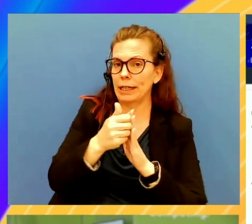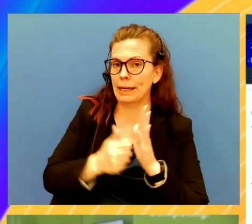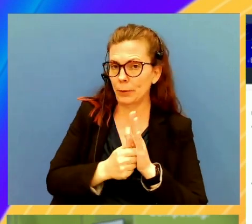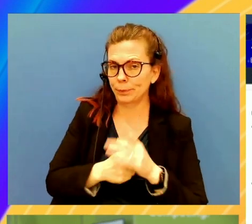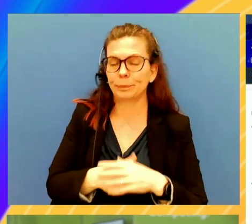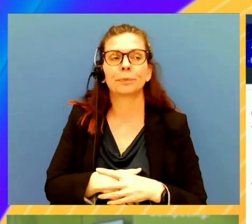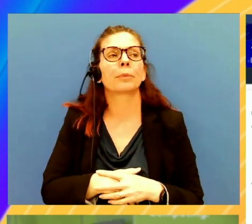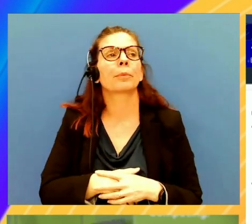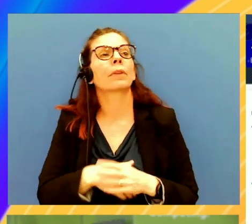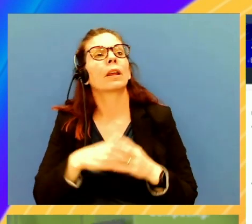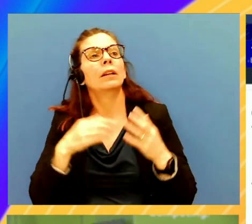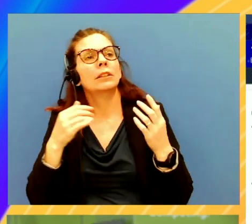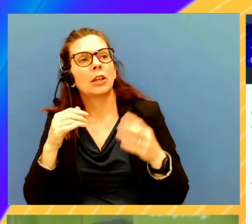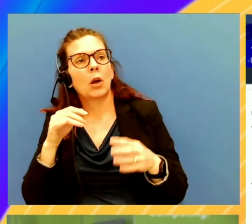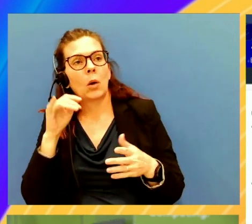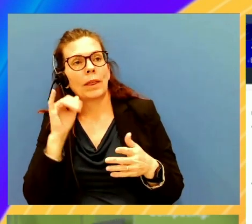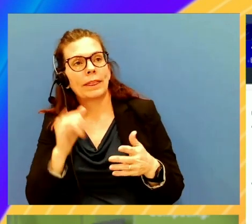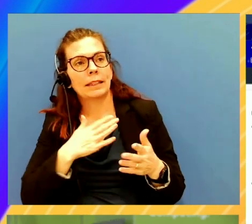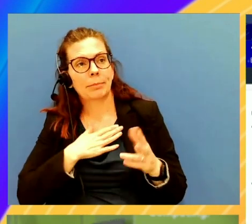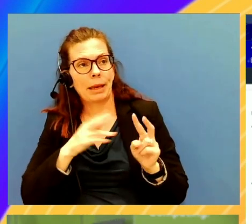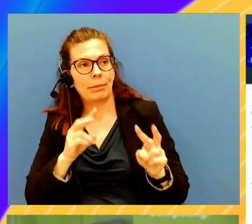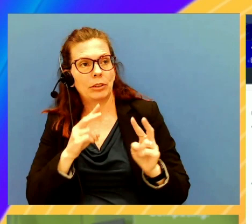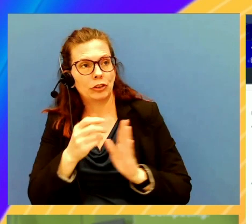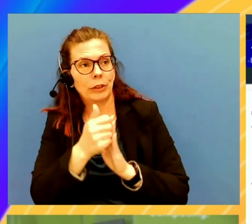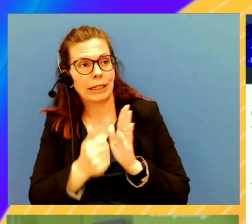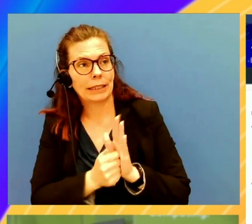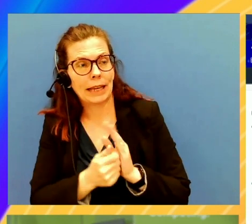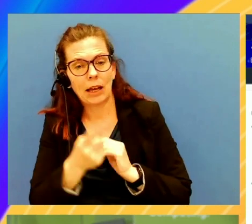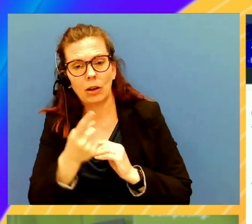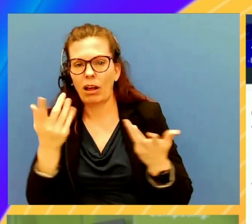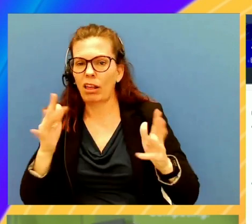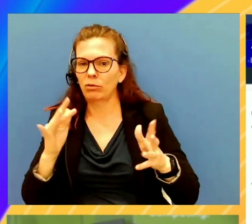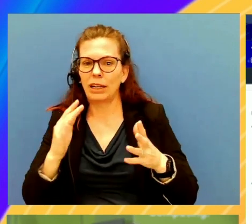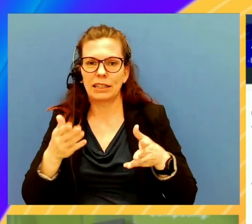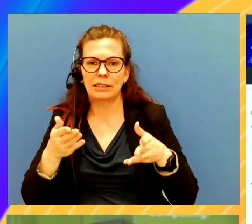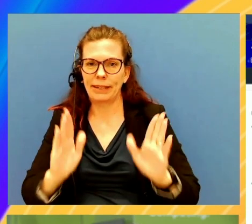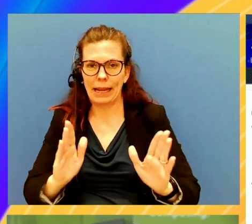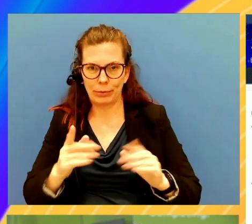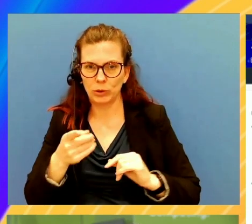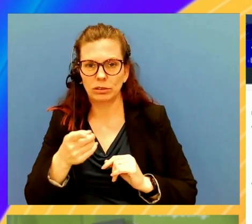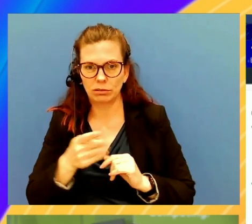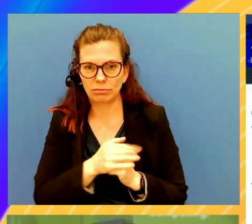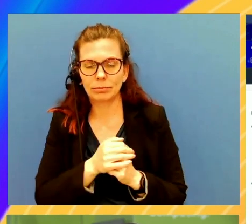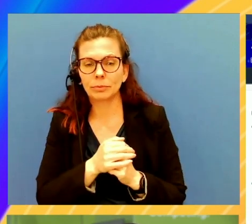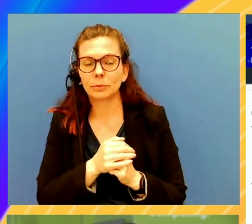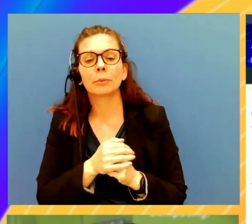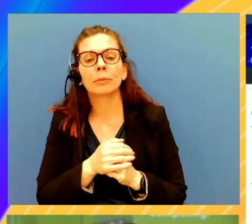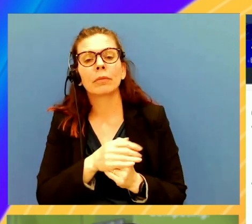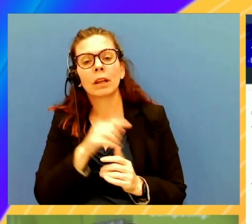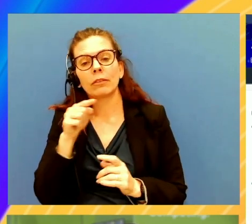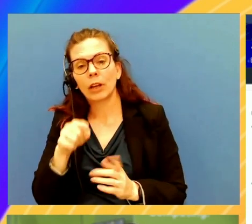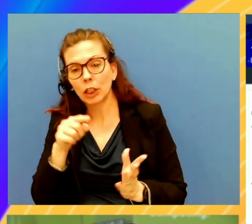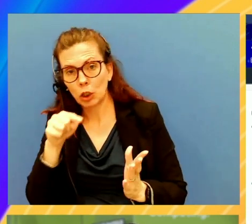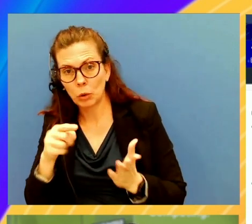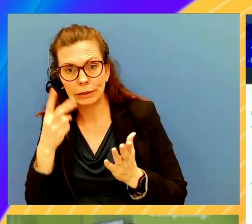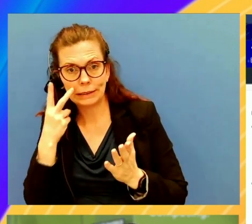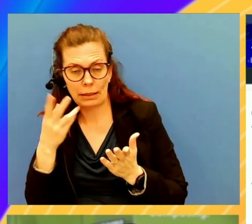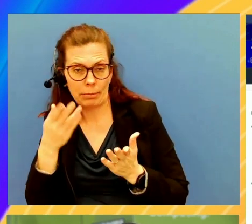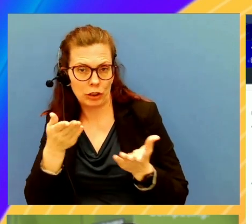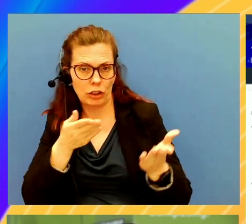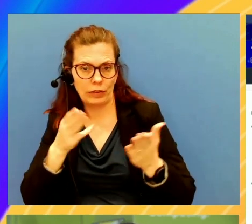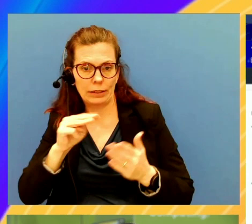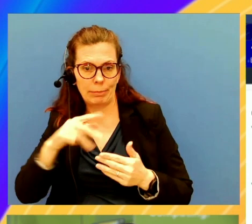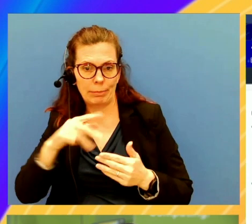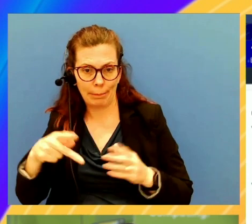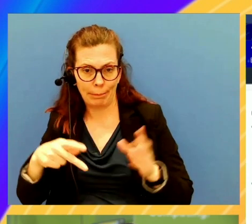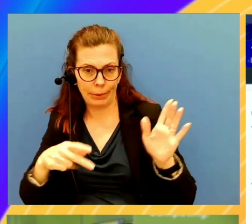So, yeah. So this is my monitoring account. It's already been enabled. And if I go to my service map out here,